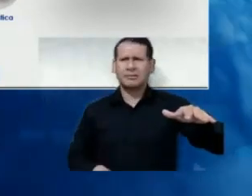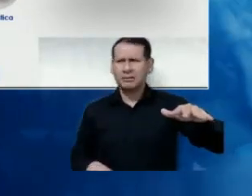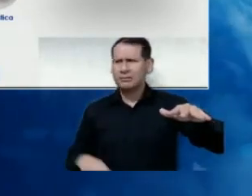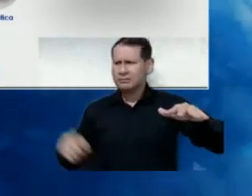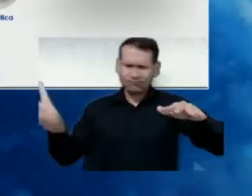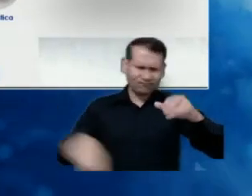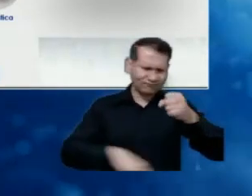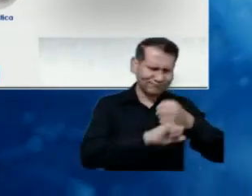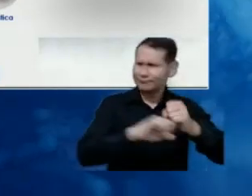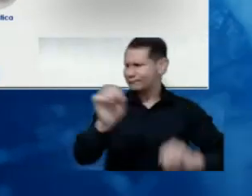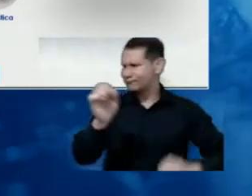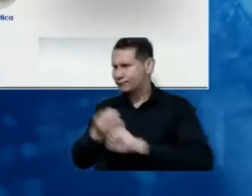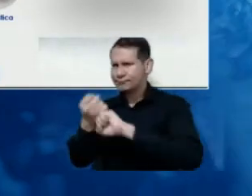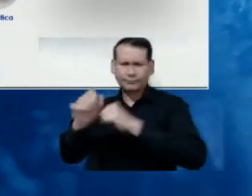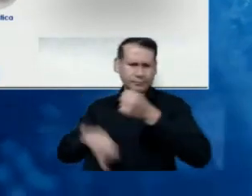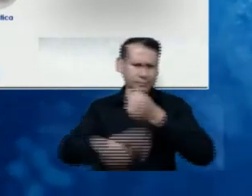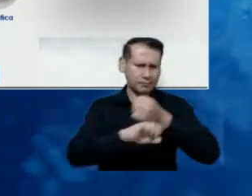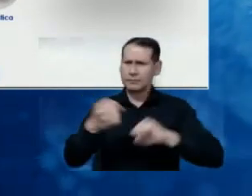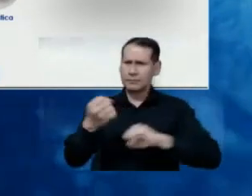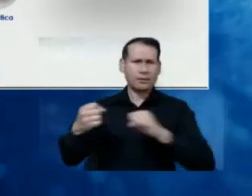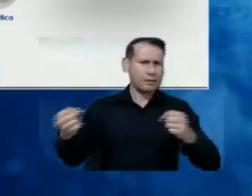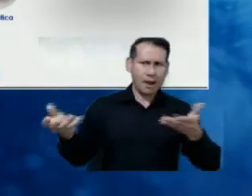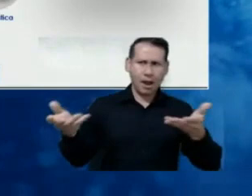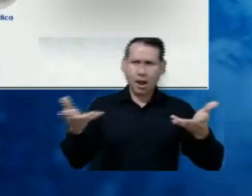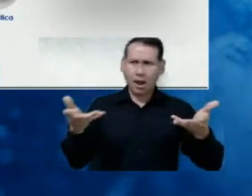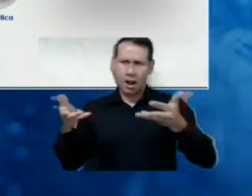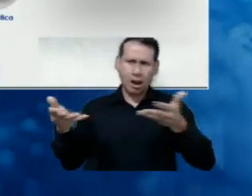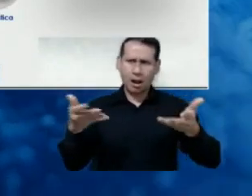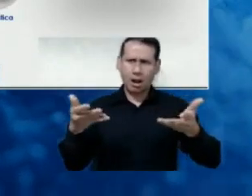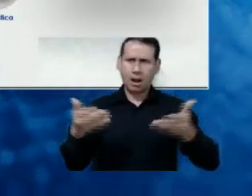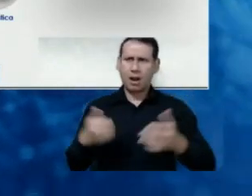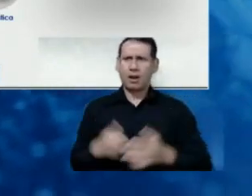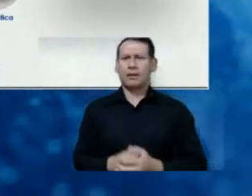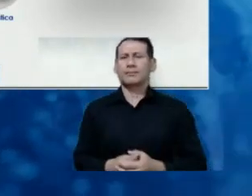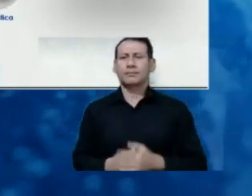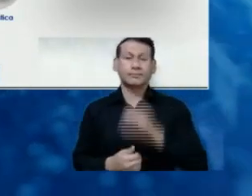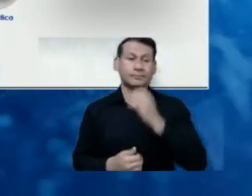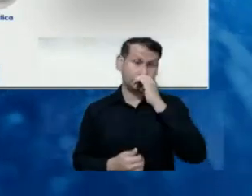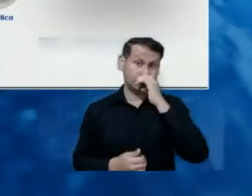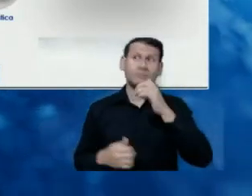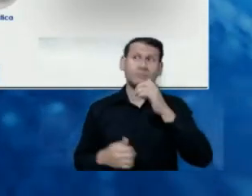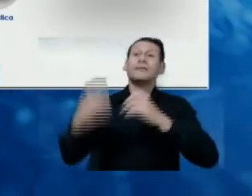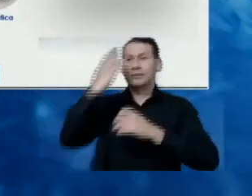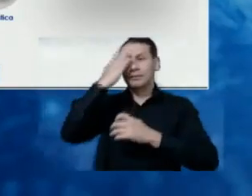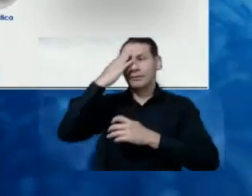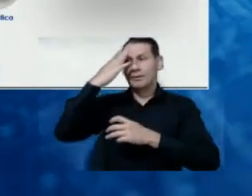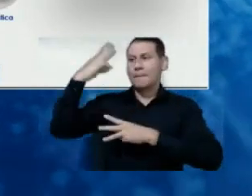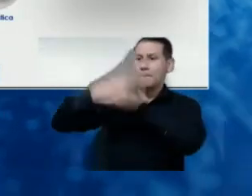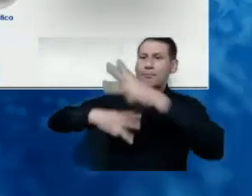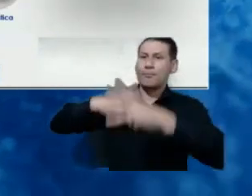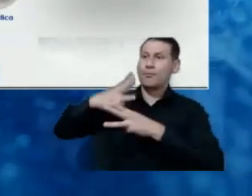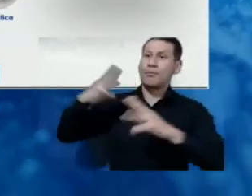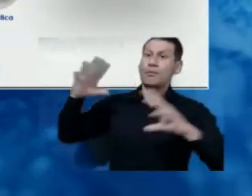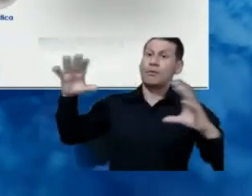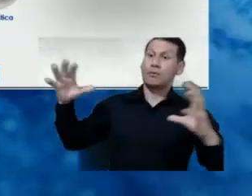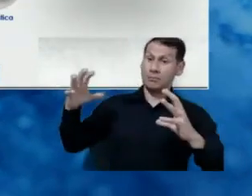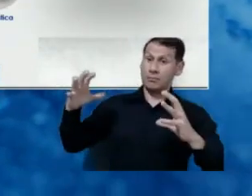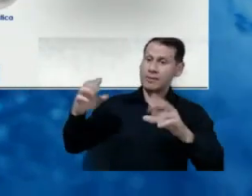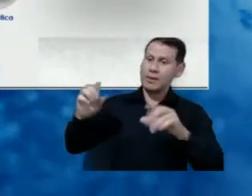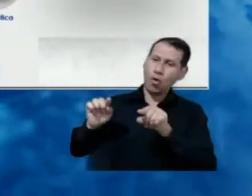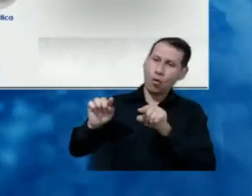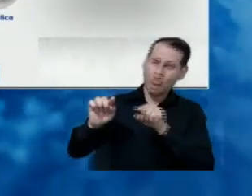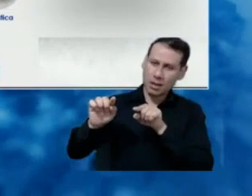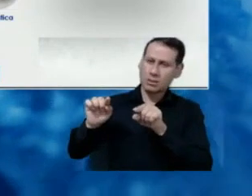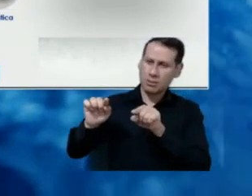It's easy to do this. It's easy to consider that what we are creating worldwide is these competition environments